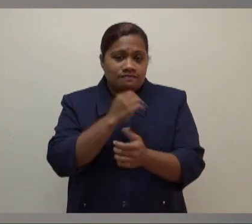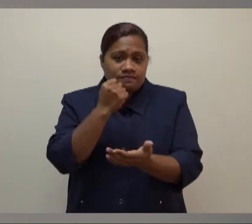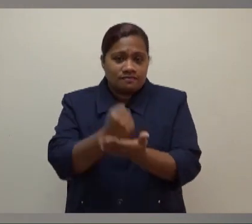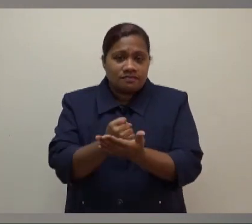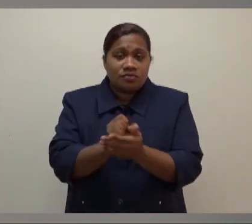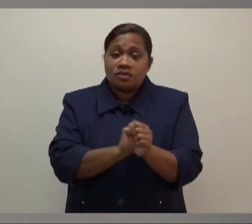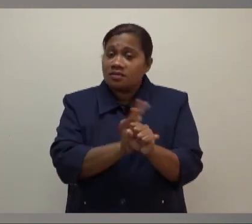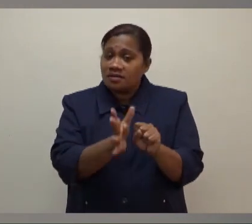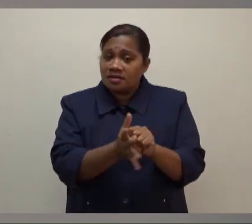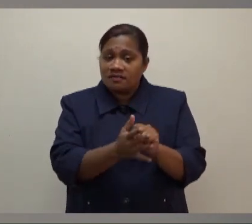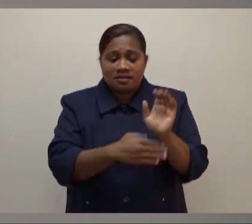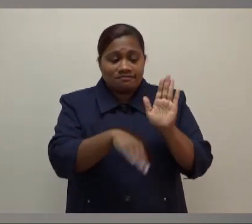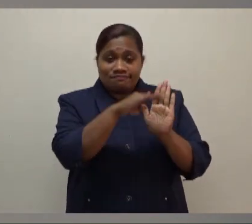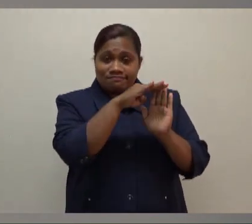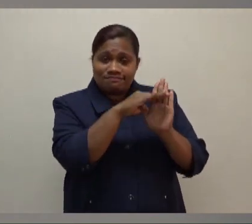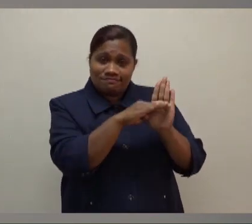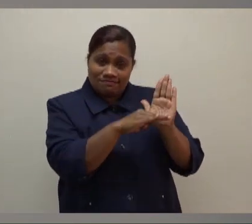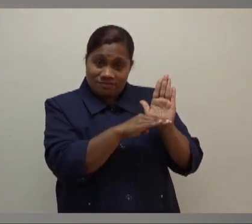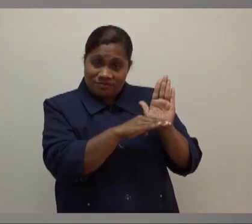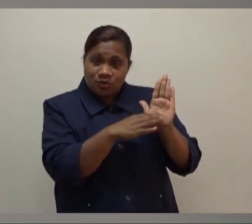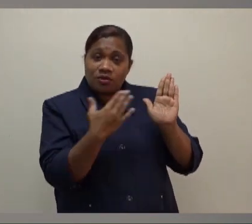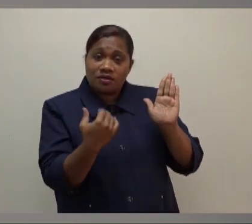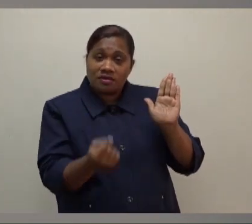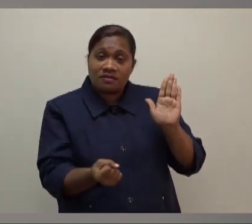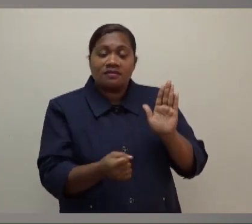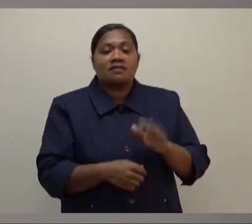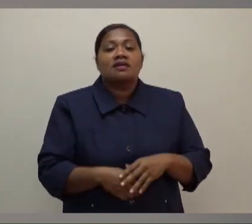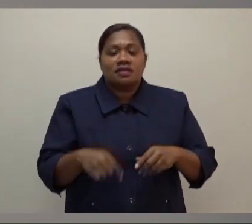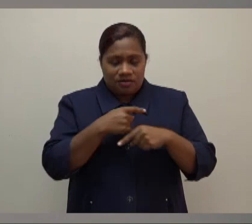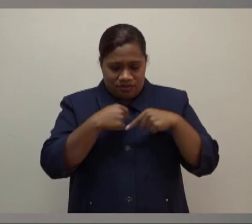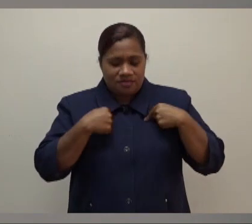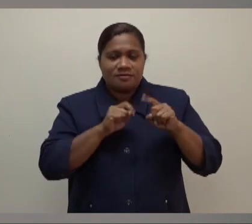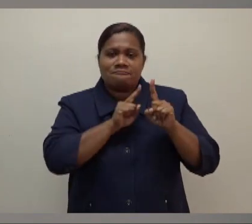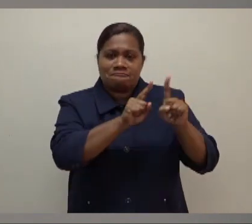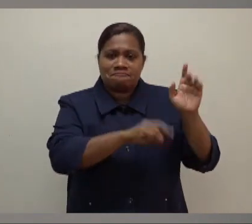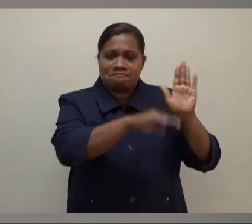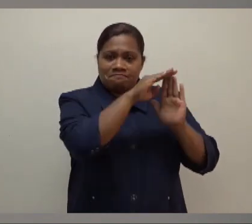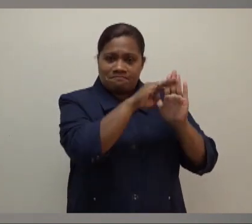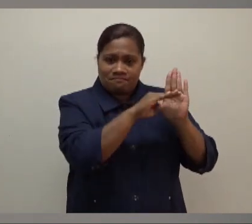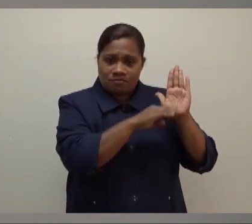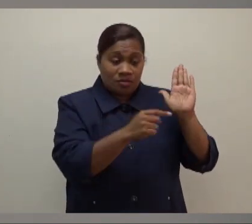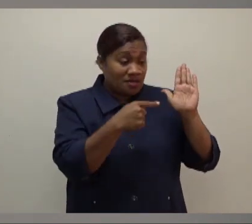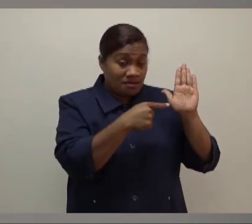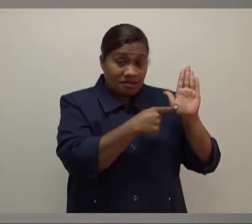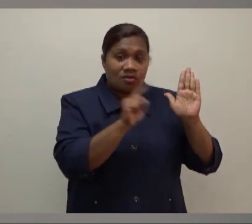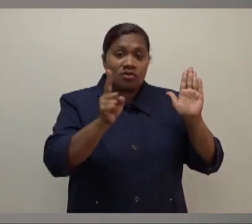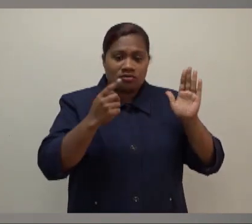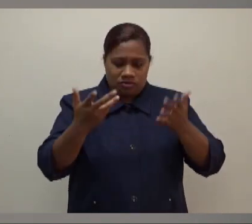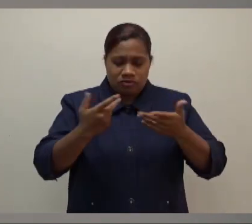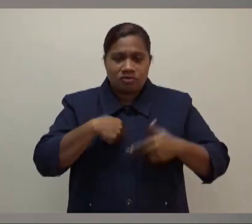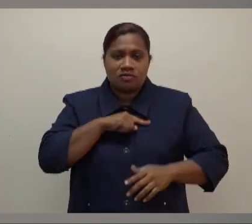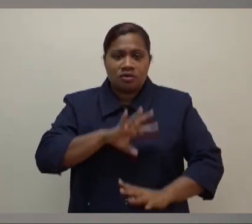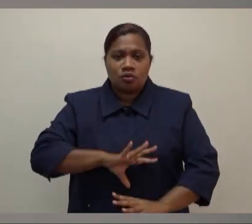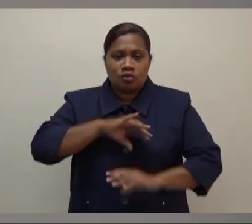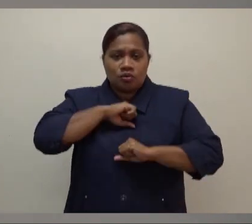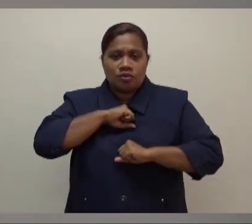measures and protocols we have put in place are well adhered to because that's what's going to lead to confidence. So at one of the